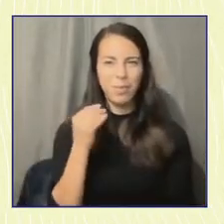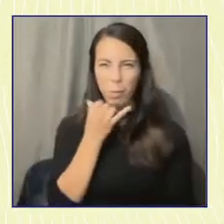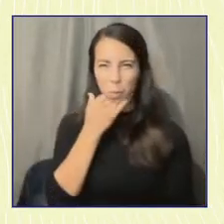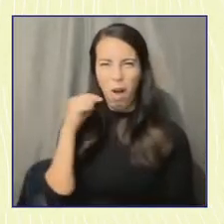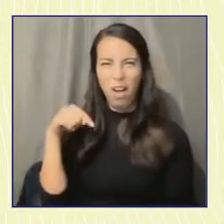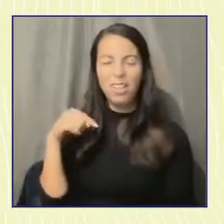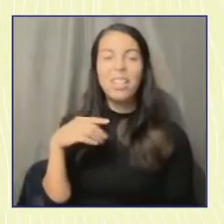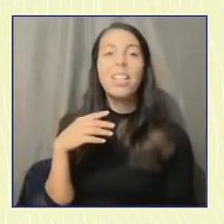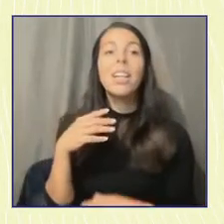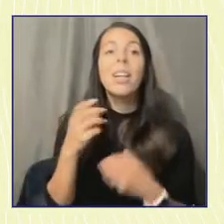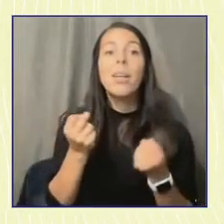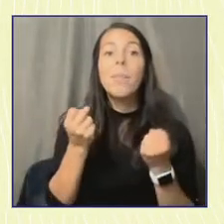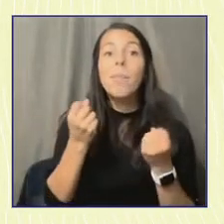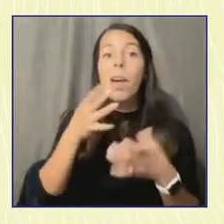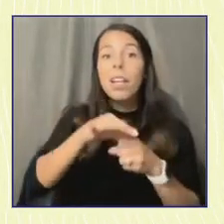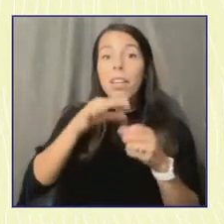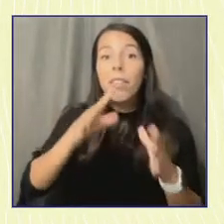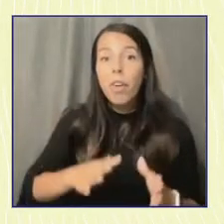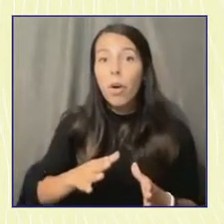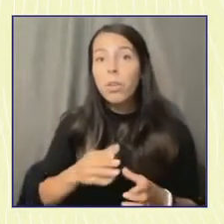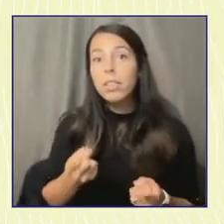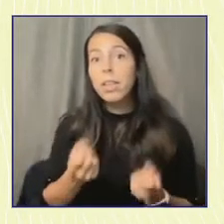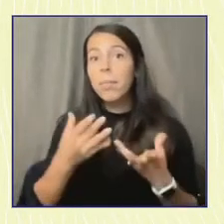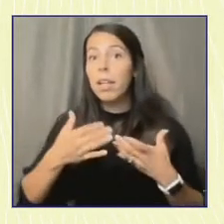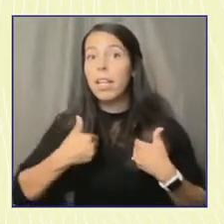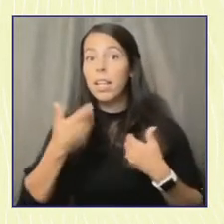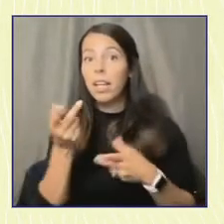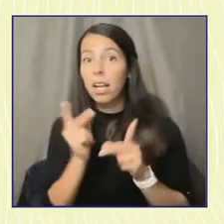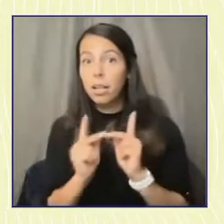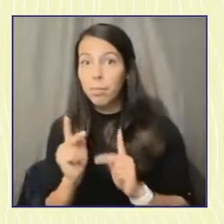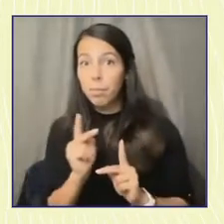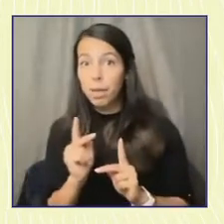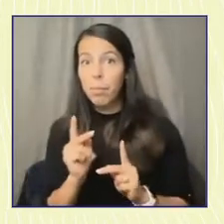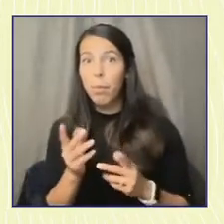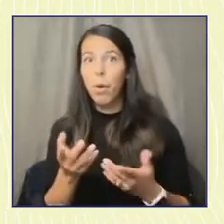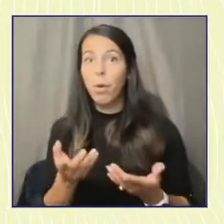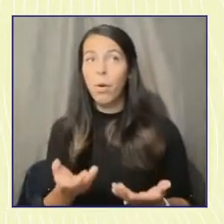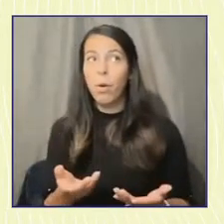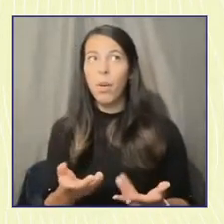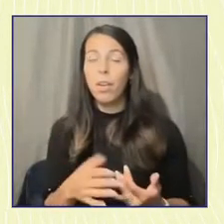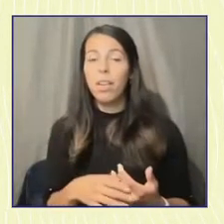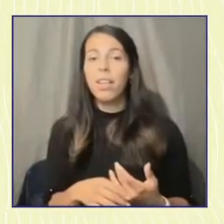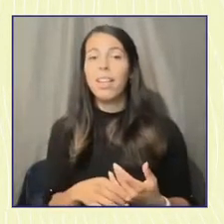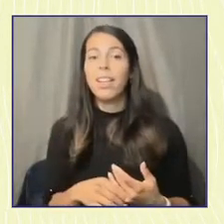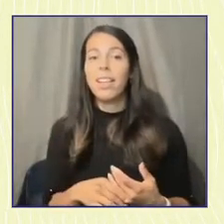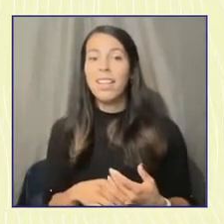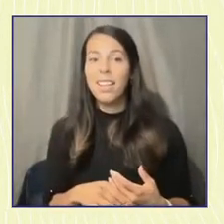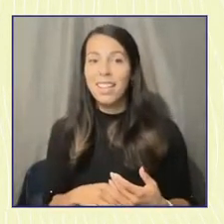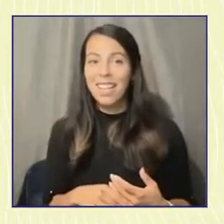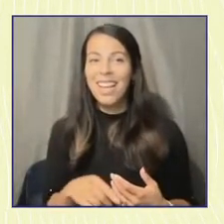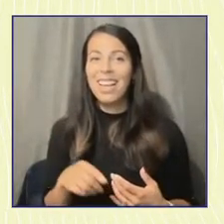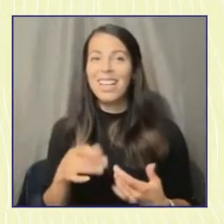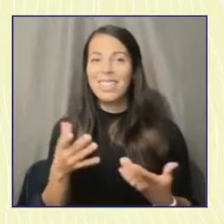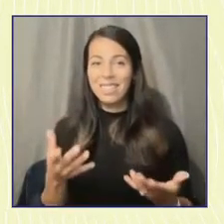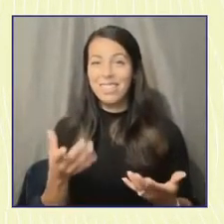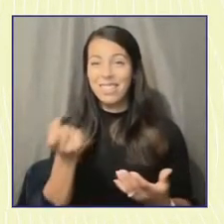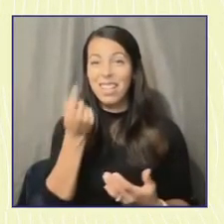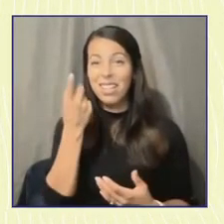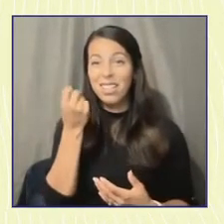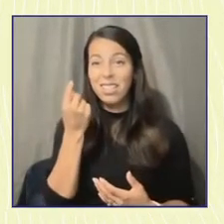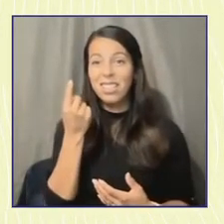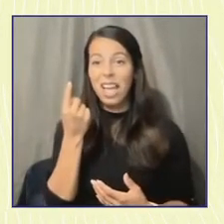young people, I should say, and this does skew along racial and ethnic lines,